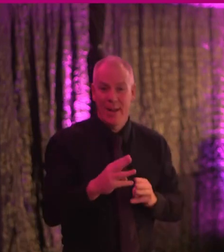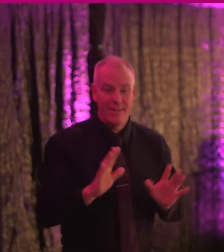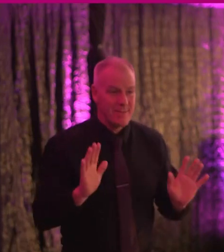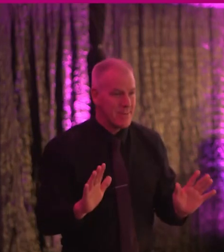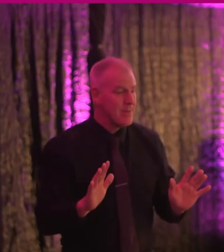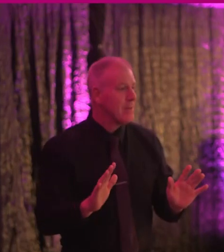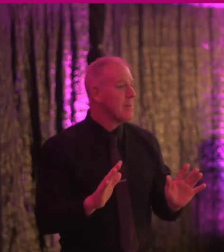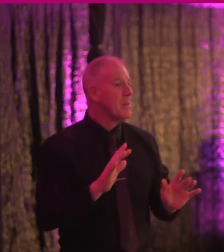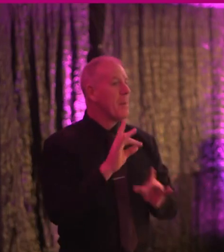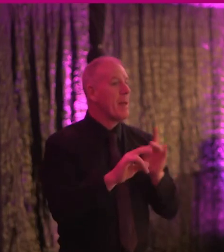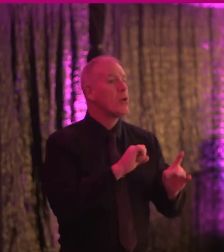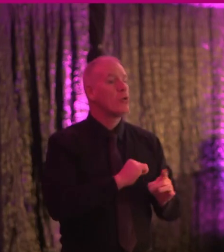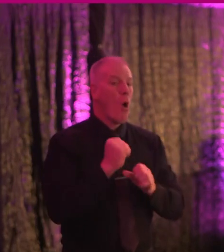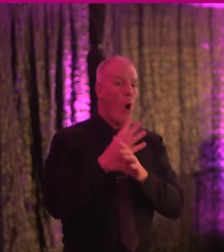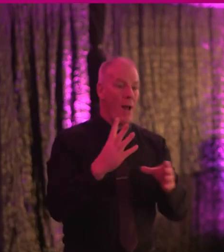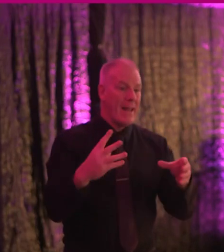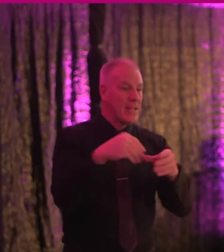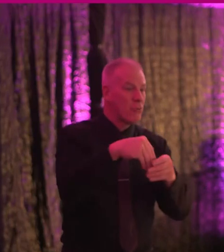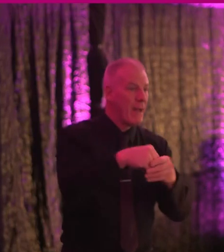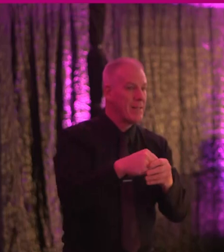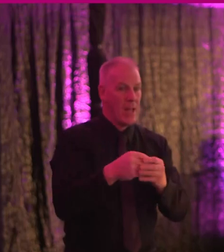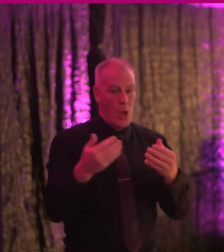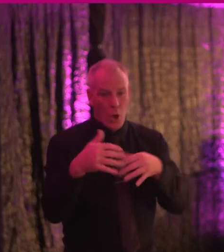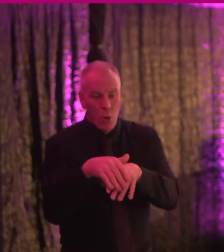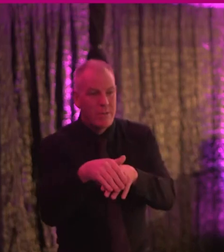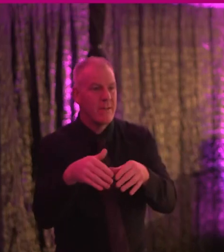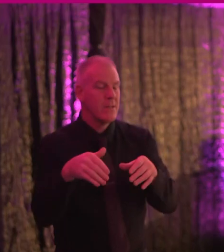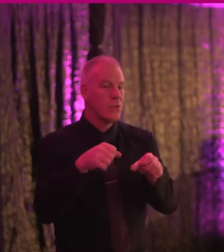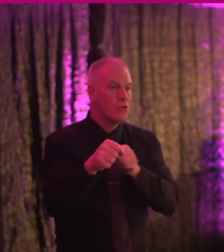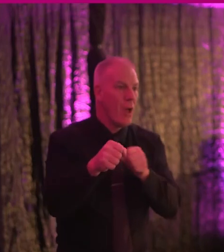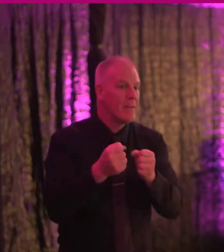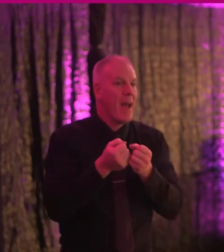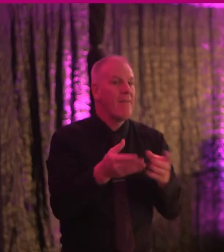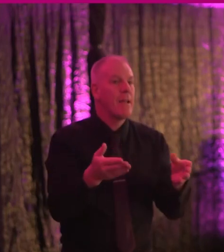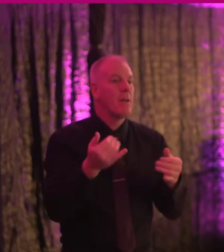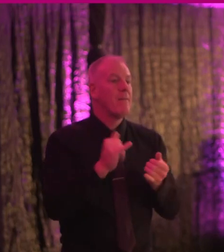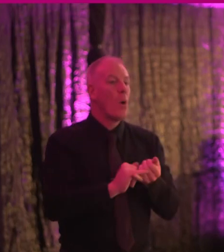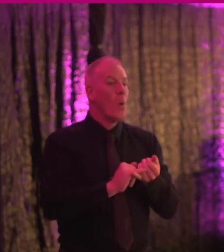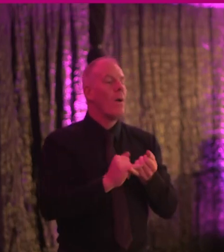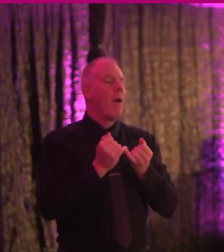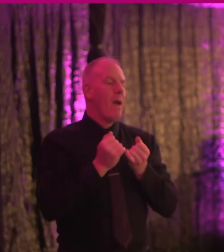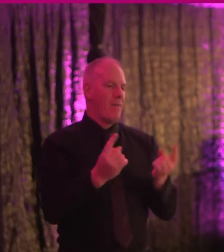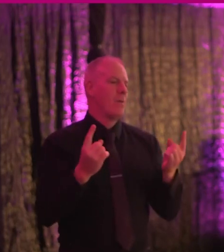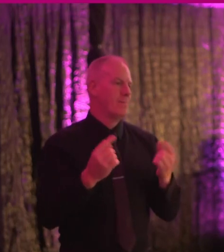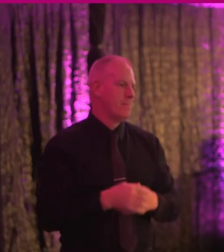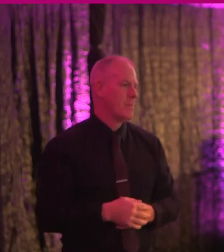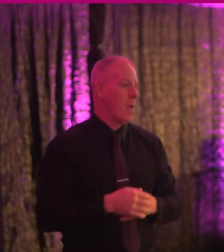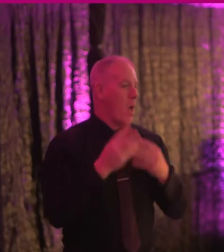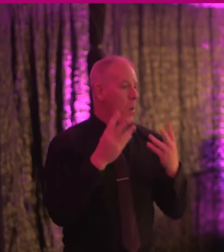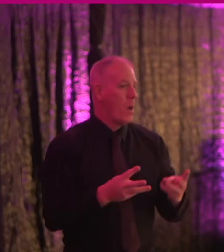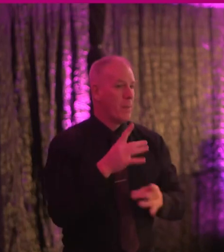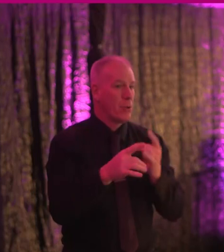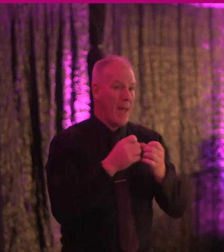certain that integrated and inclusive services are available to everyone. I want to assure everyone in